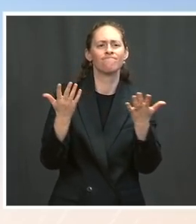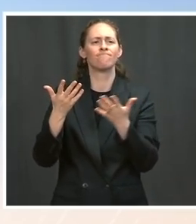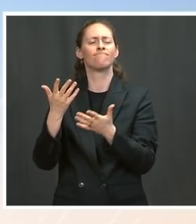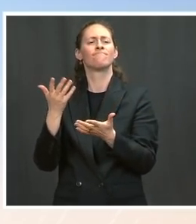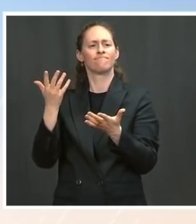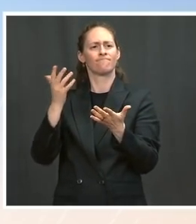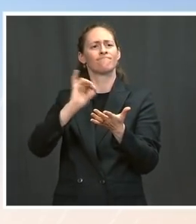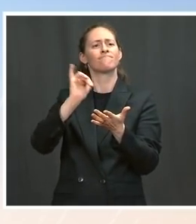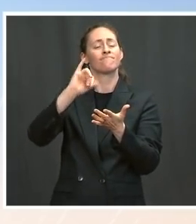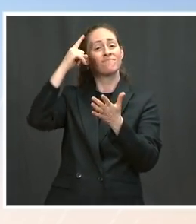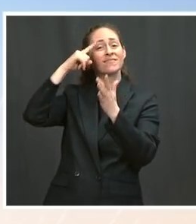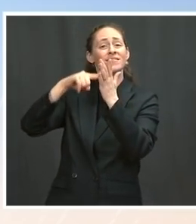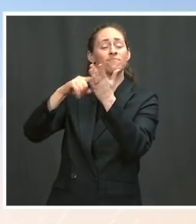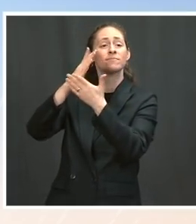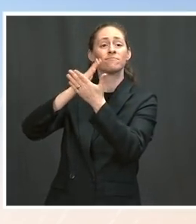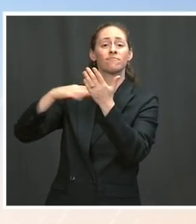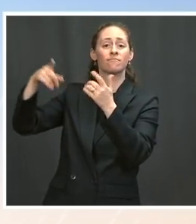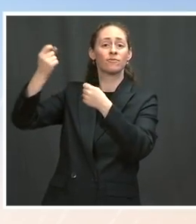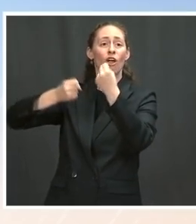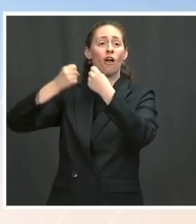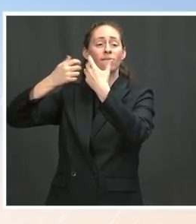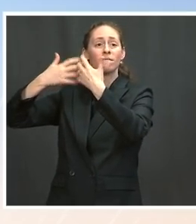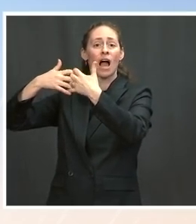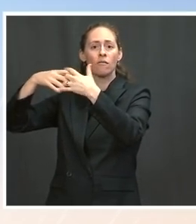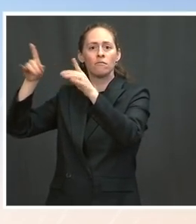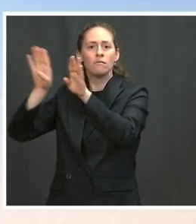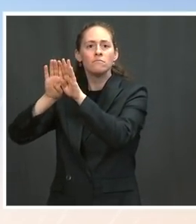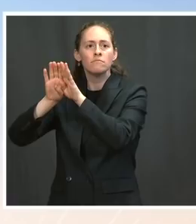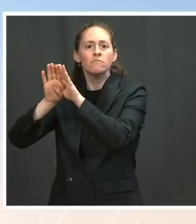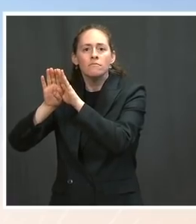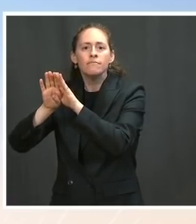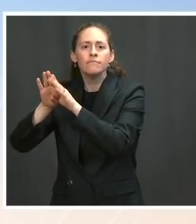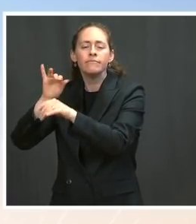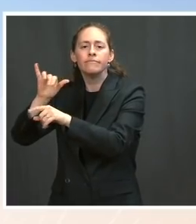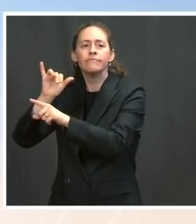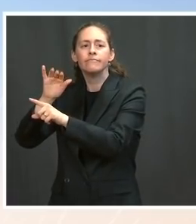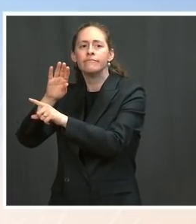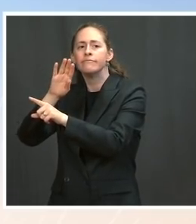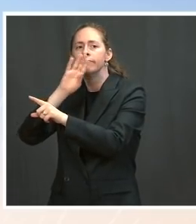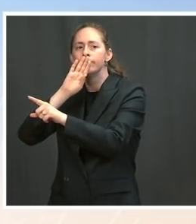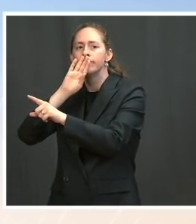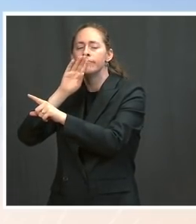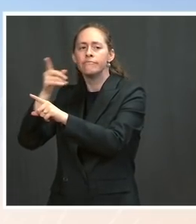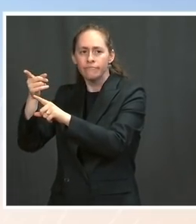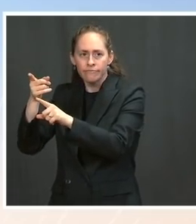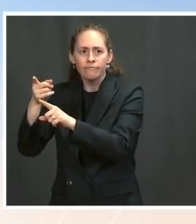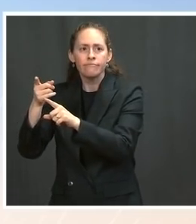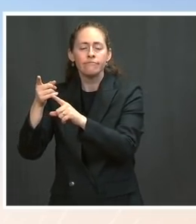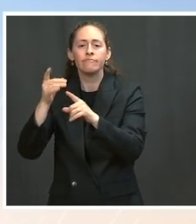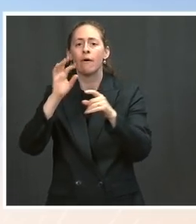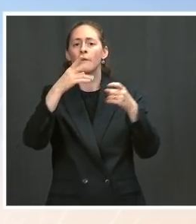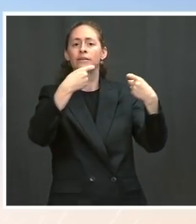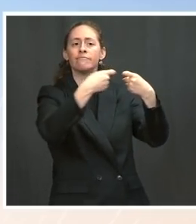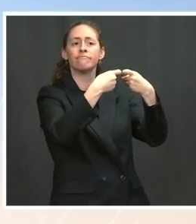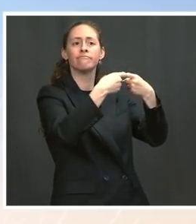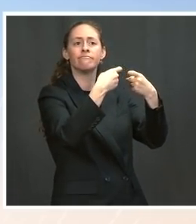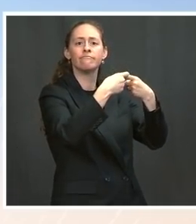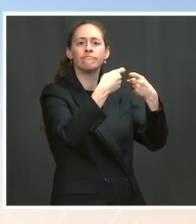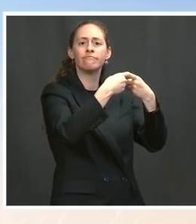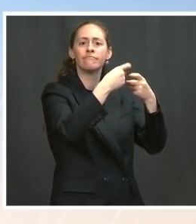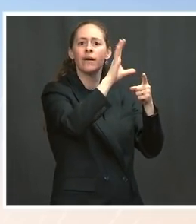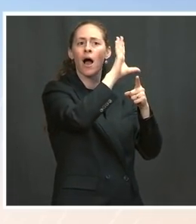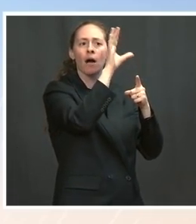of a shortage of semiconductors. There was a loss of jobs there this month. There were setbacks in the lumber